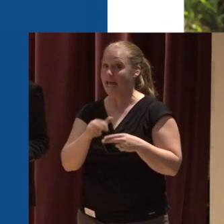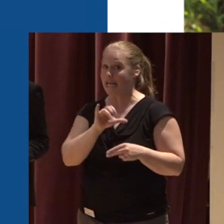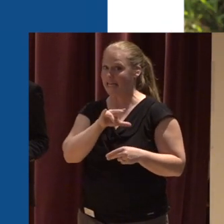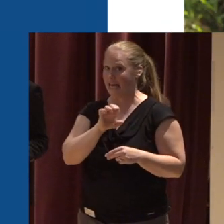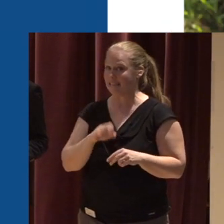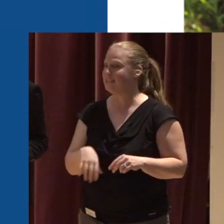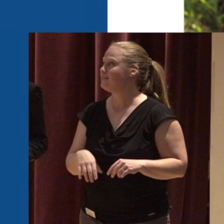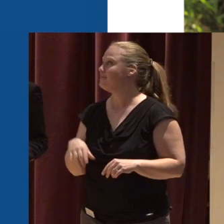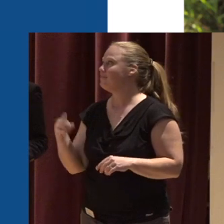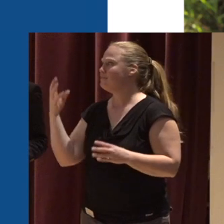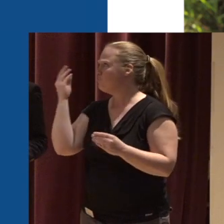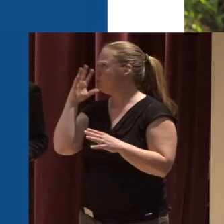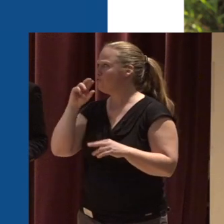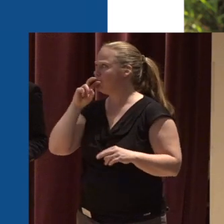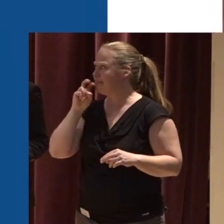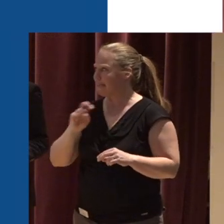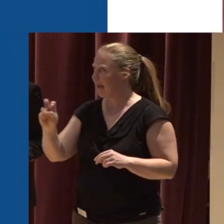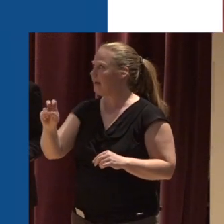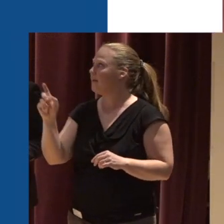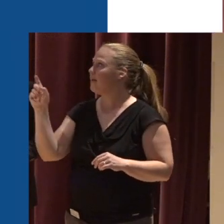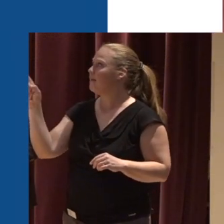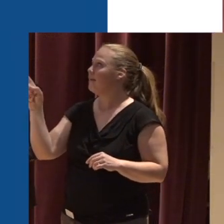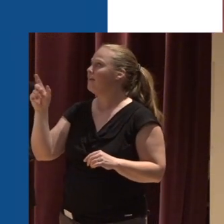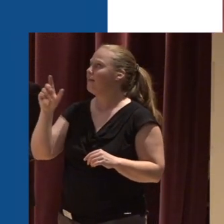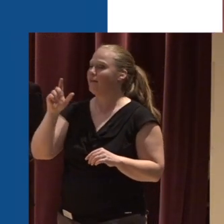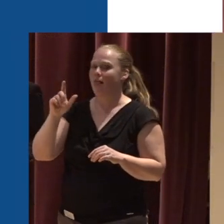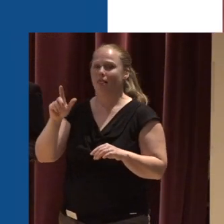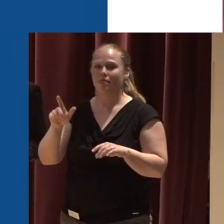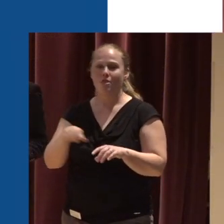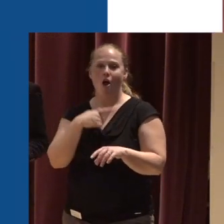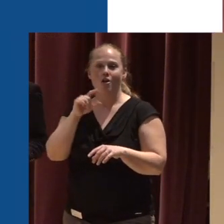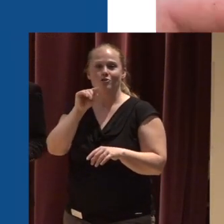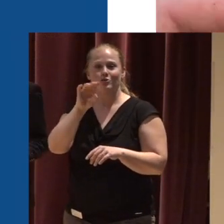Beautiful snake The long-toed salamander